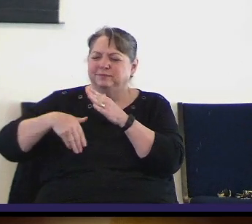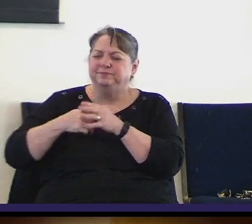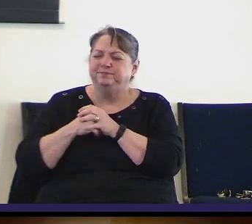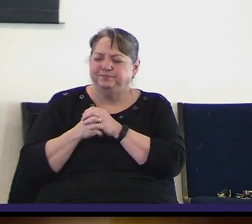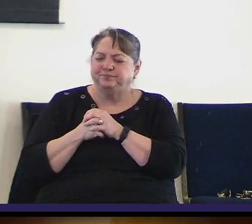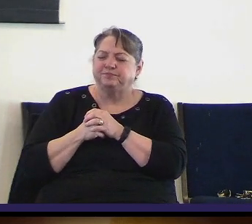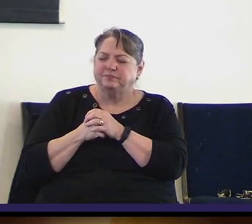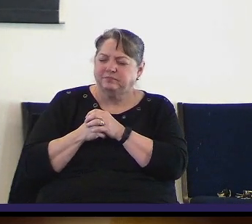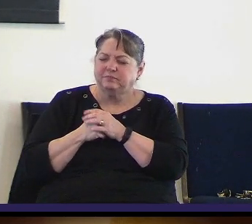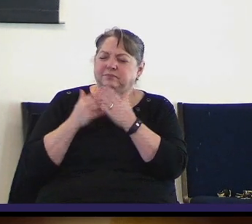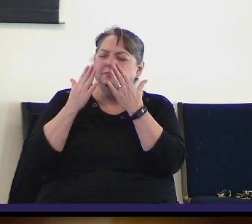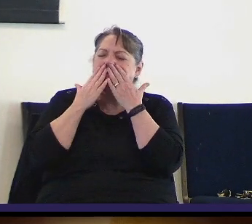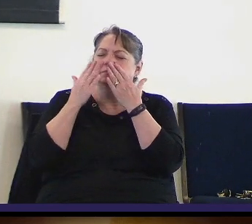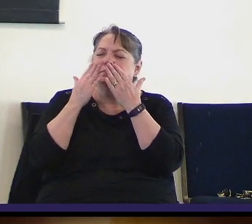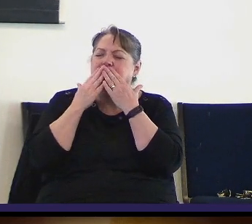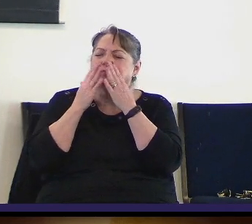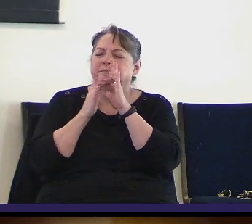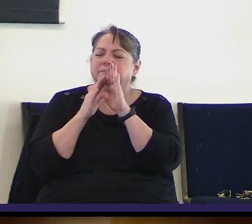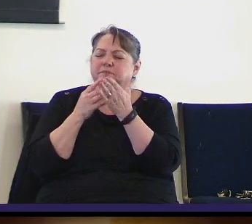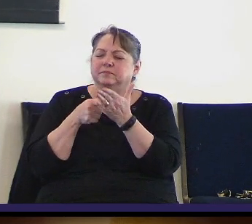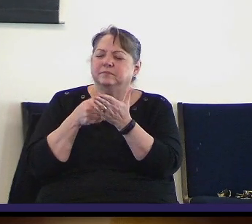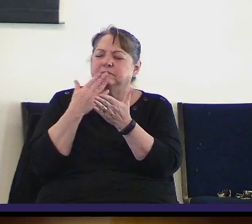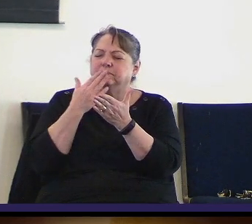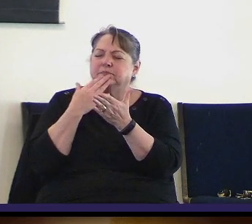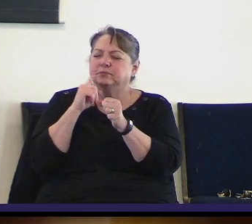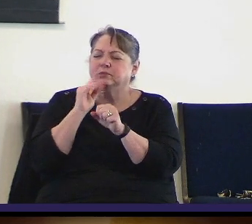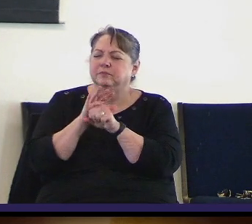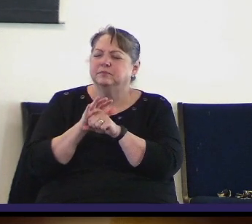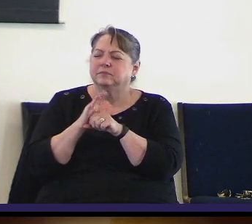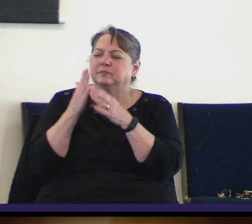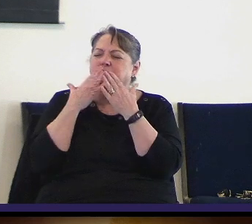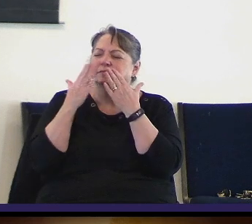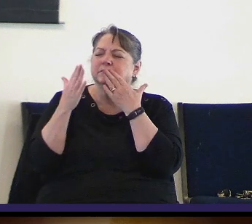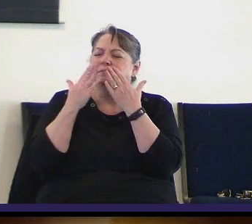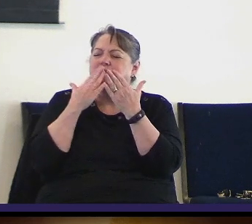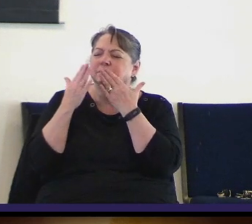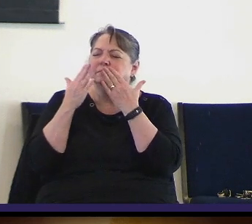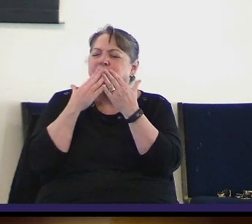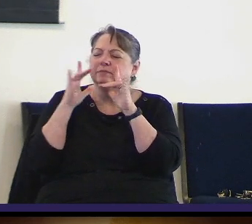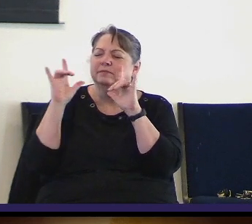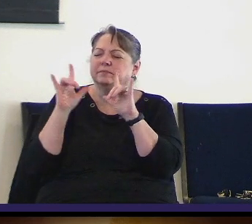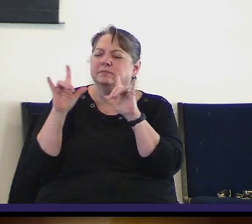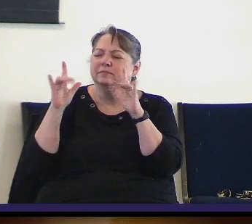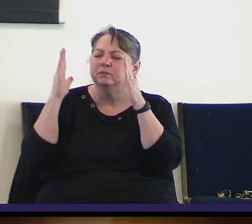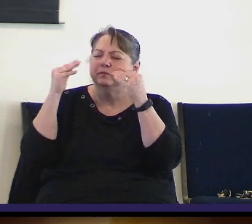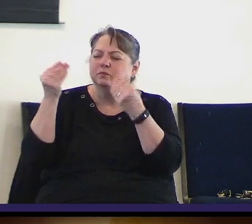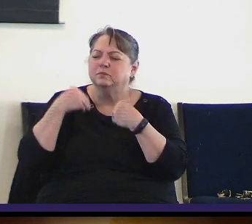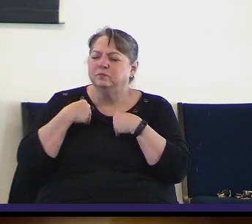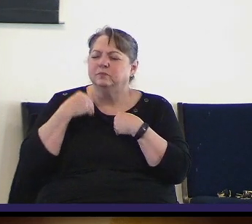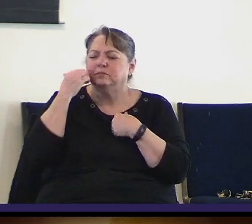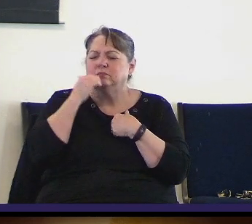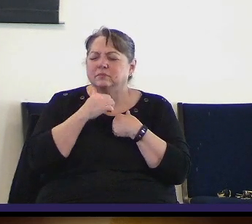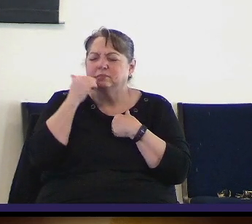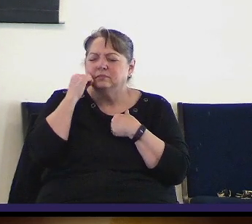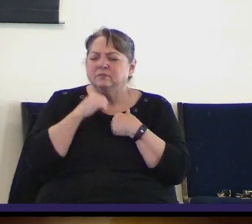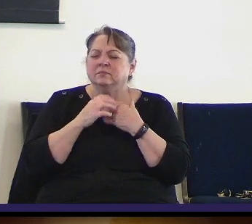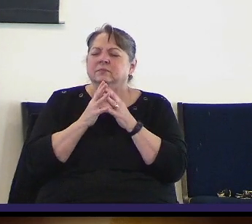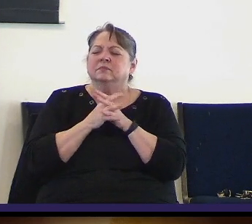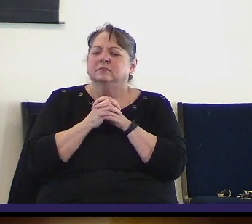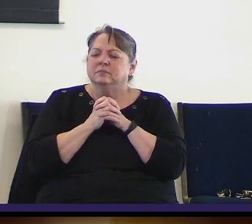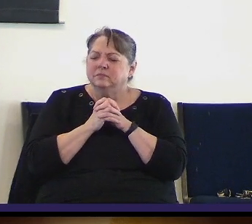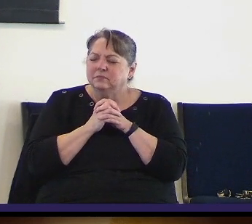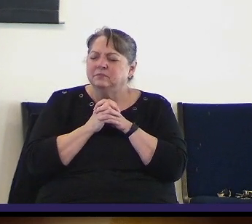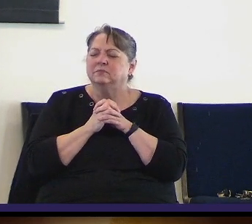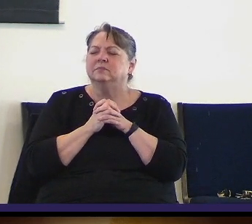you for your word thank you for your promises and thank you for the hope you leave with us on our day-to-day basis help us to